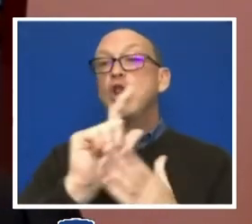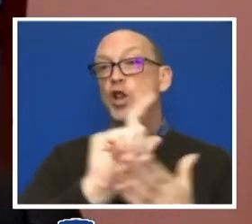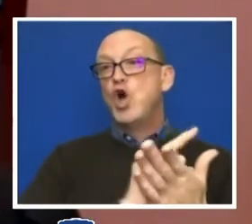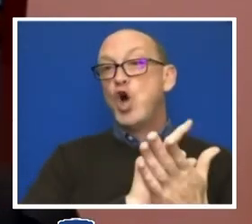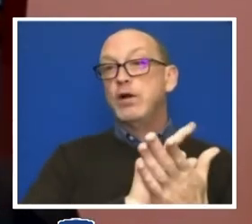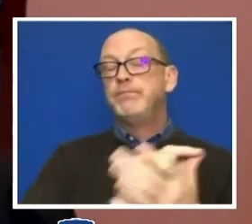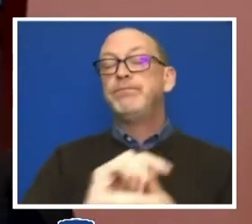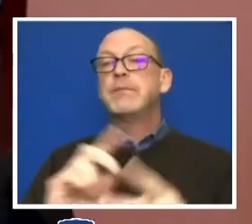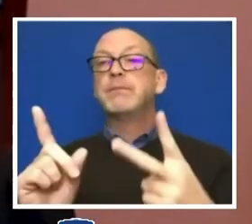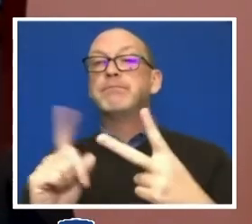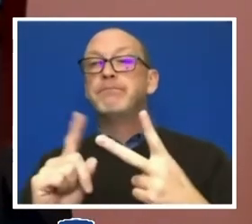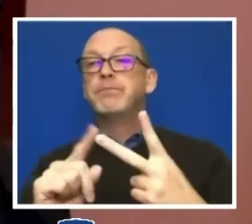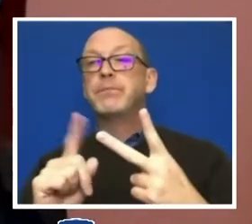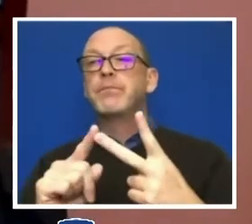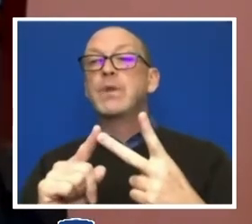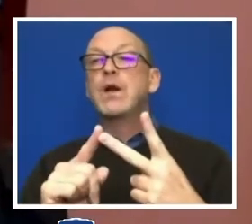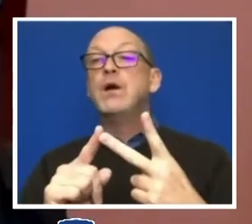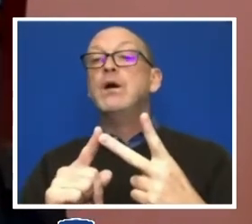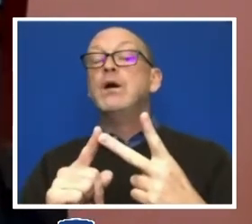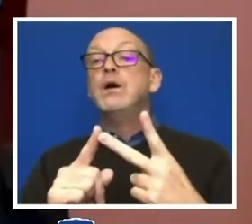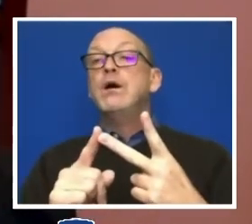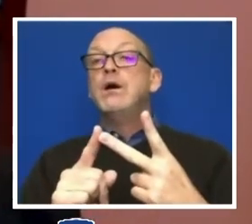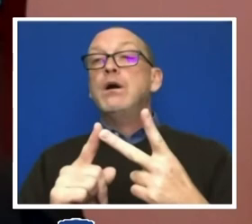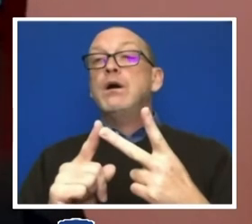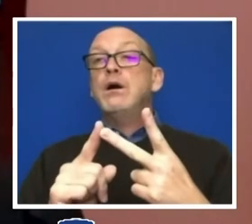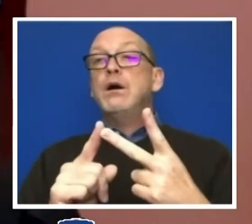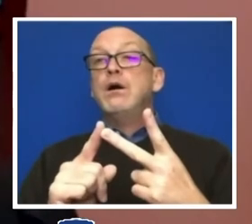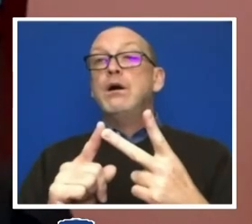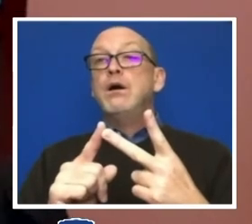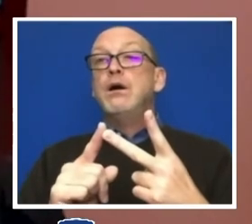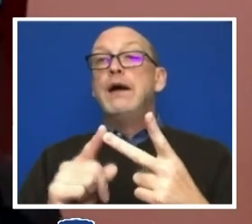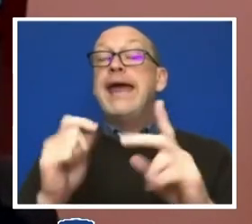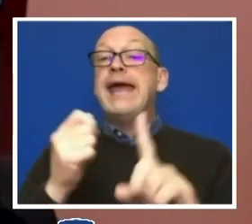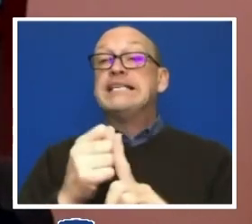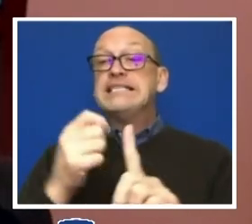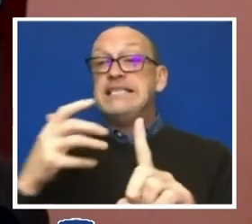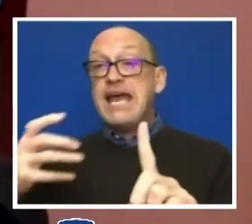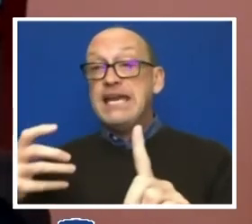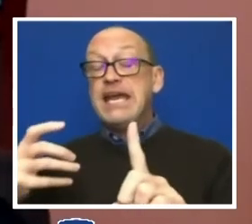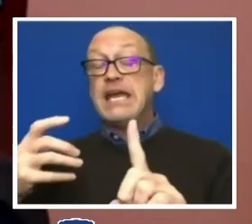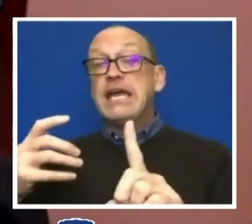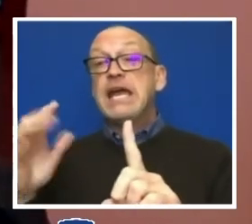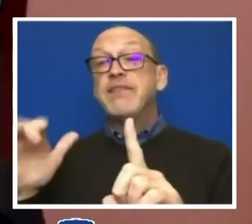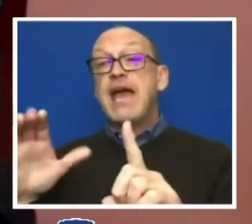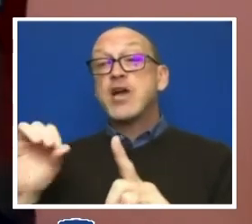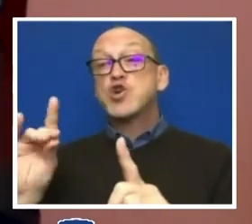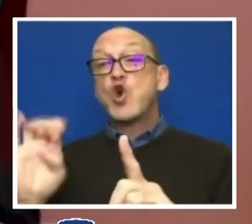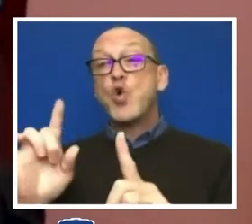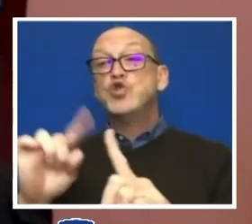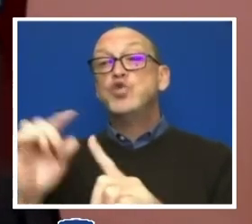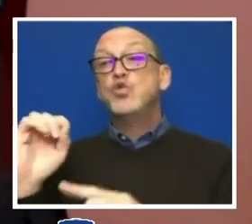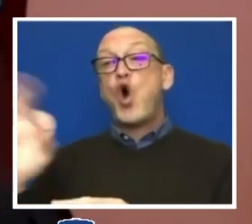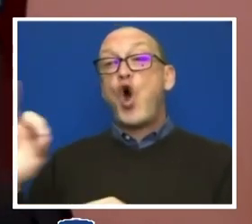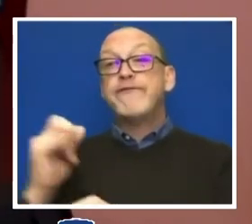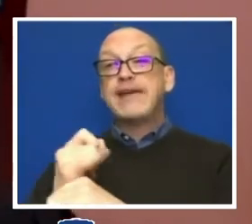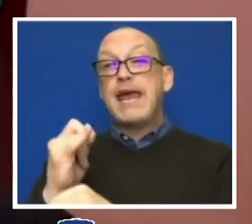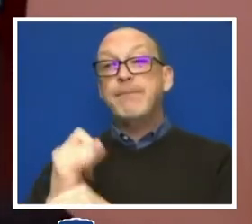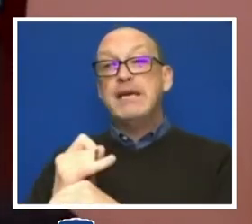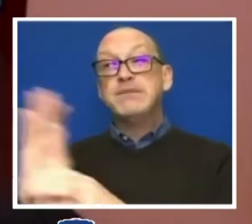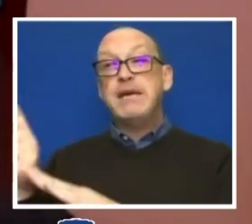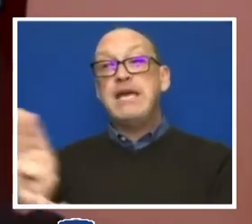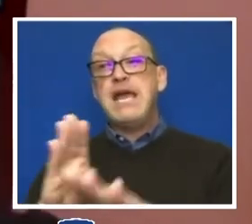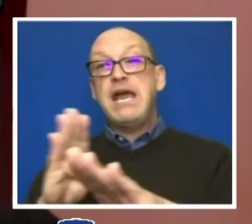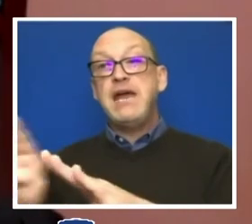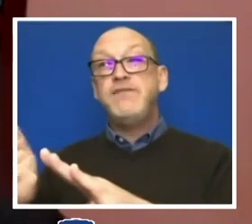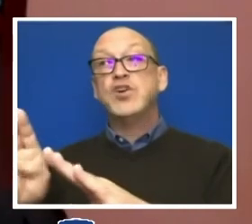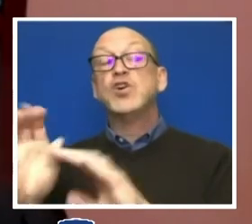Second, extending the reach of the code to off-campus behavior that may present a danger or threat